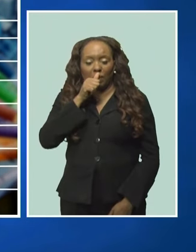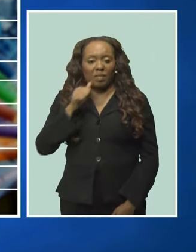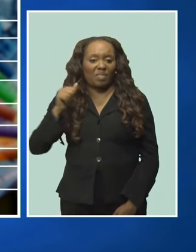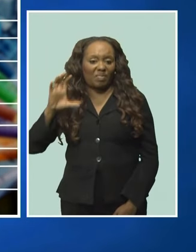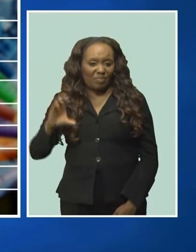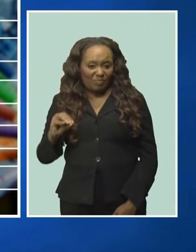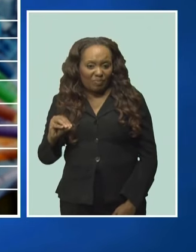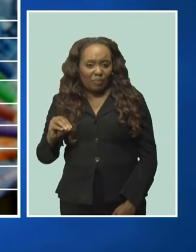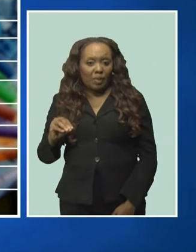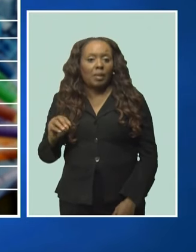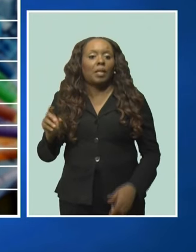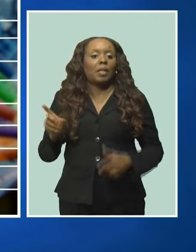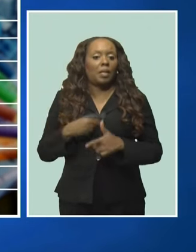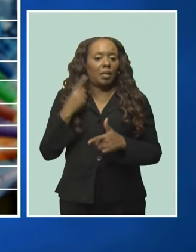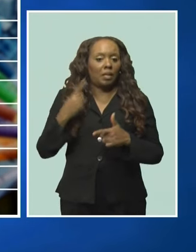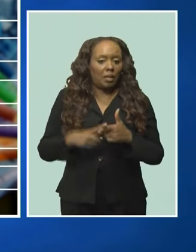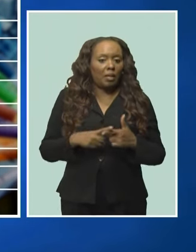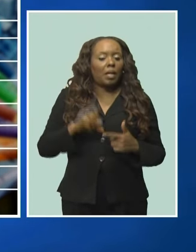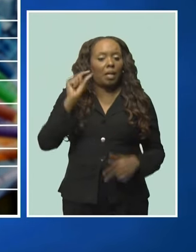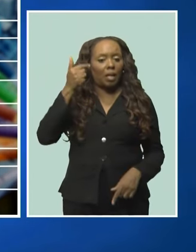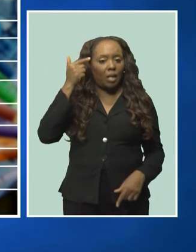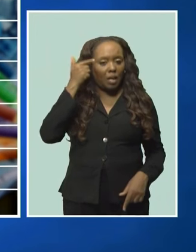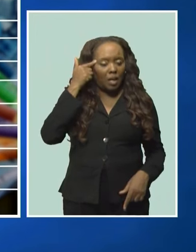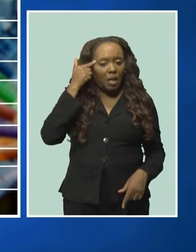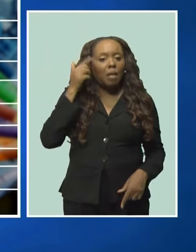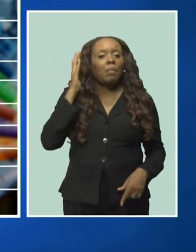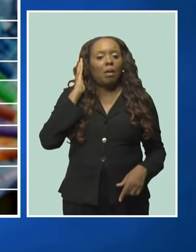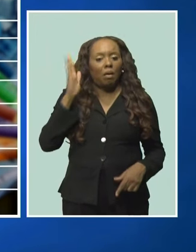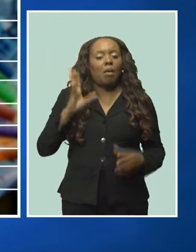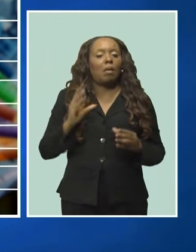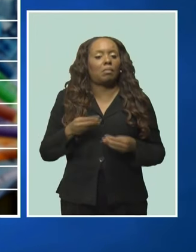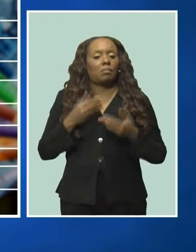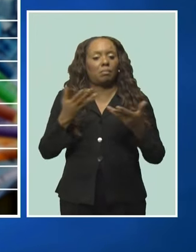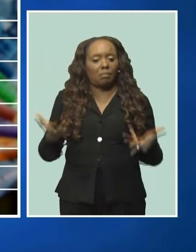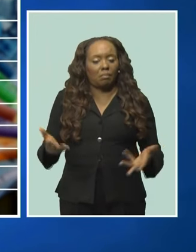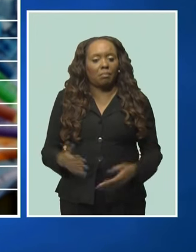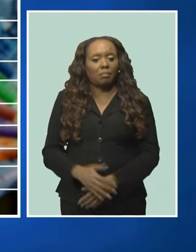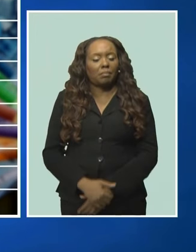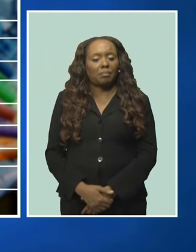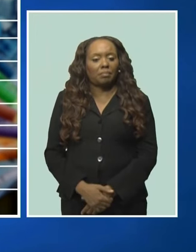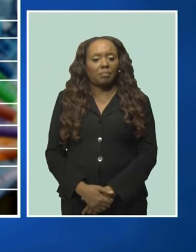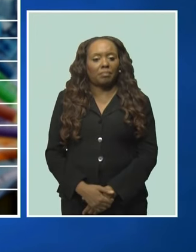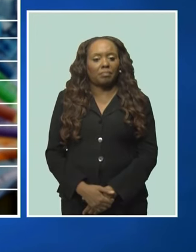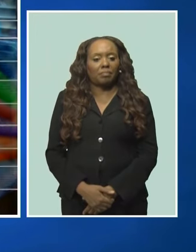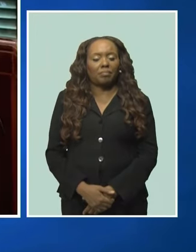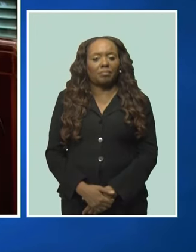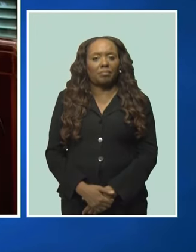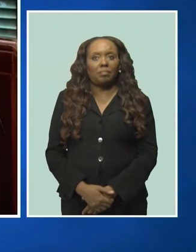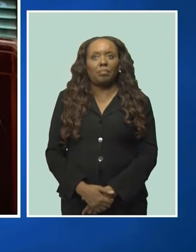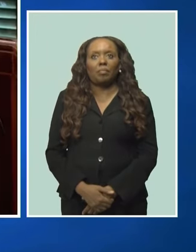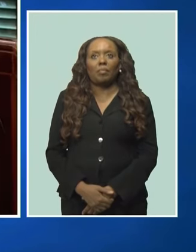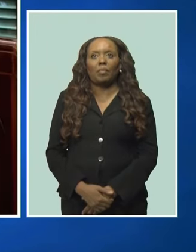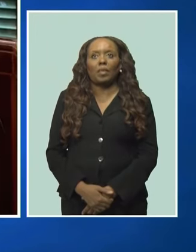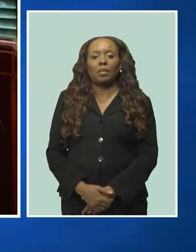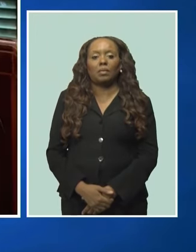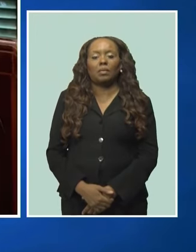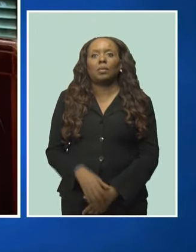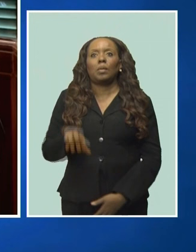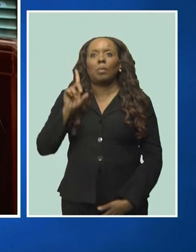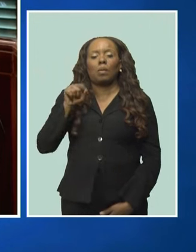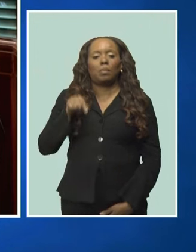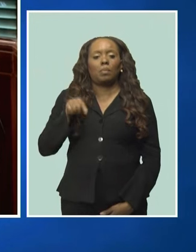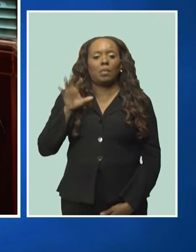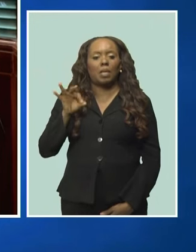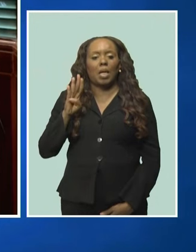remainder, she says, will have to come from the public sector, given that it relates to social goods. 1.9 billion Barbados, sorry,